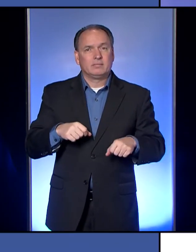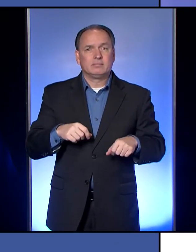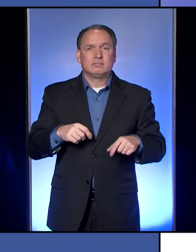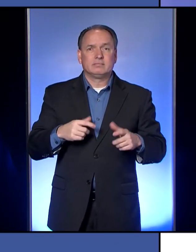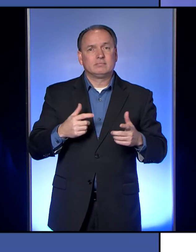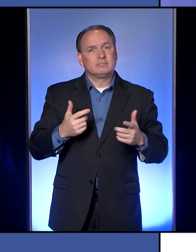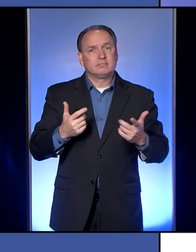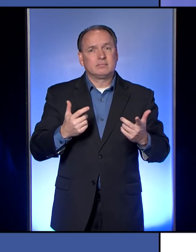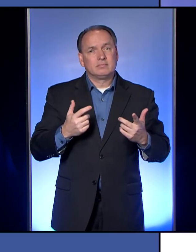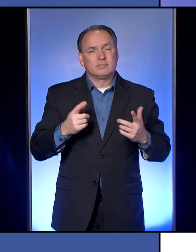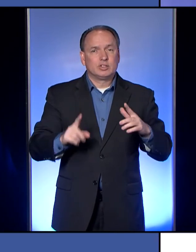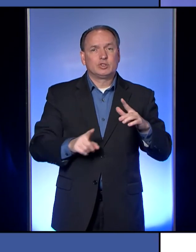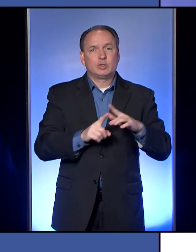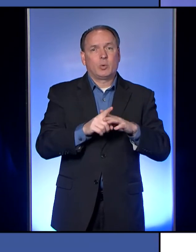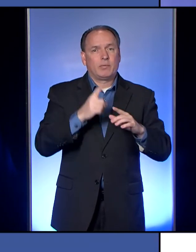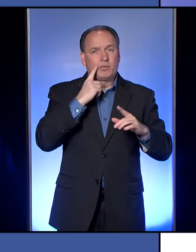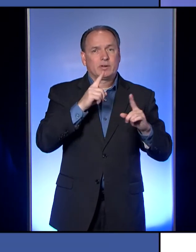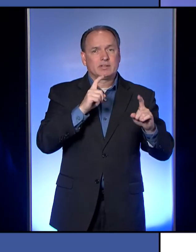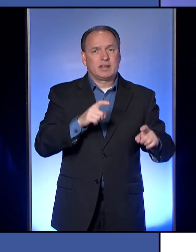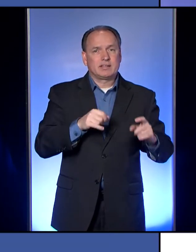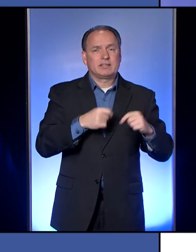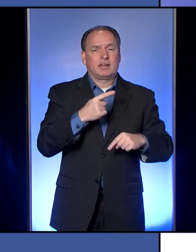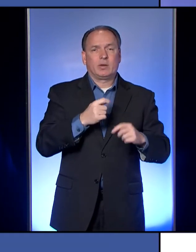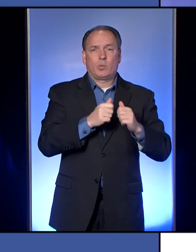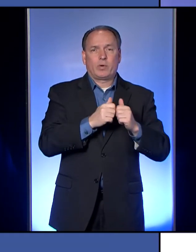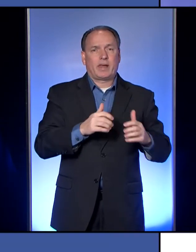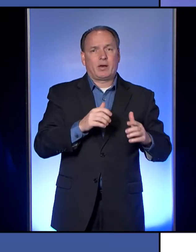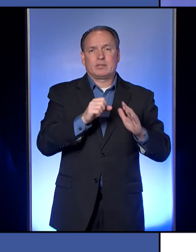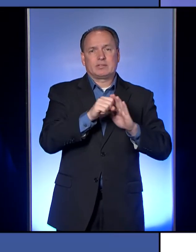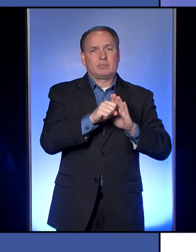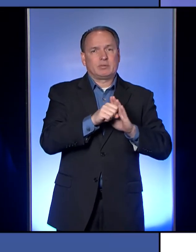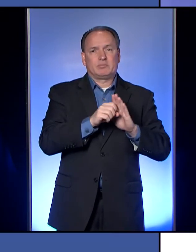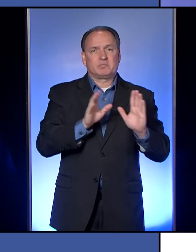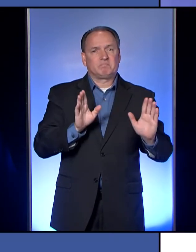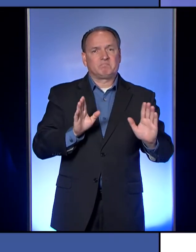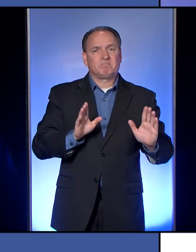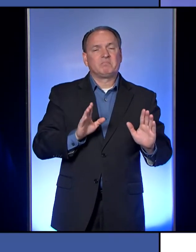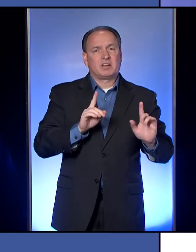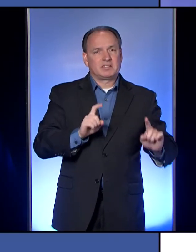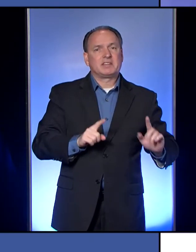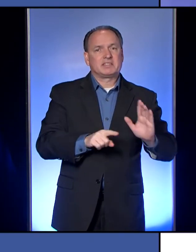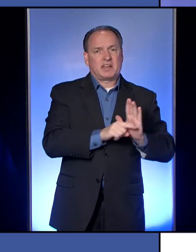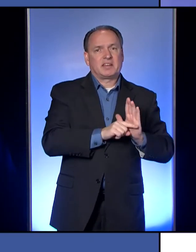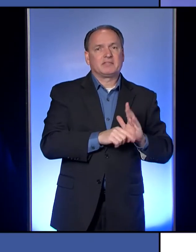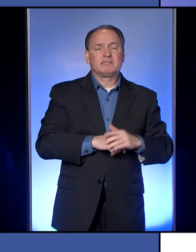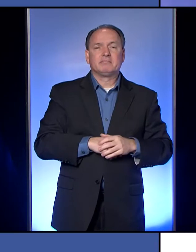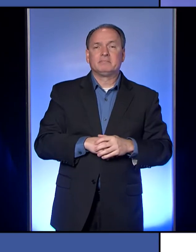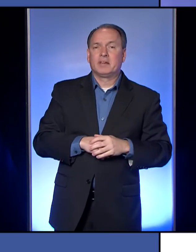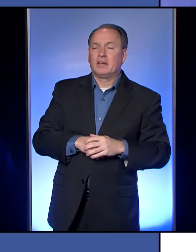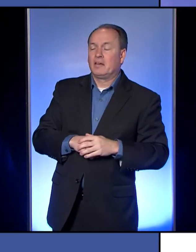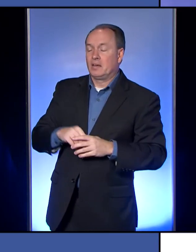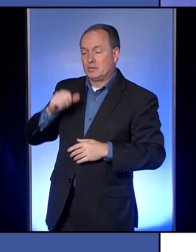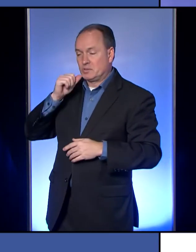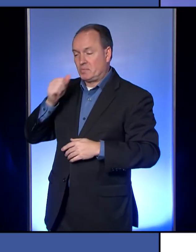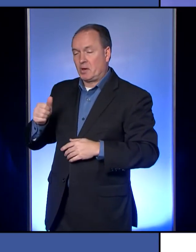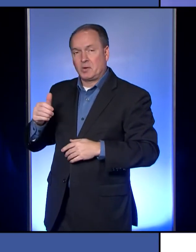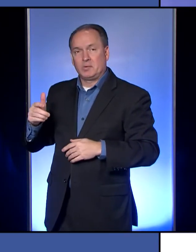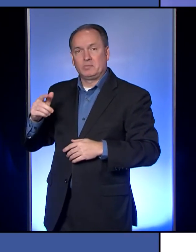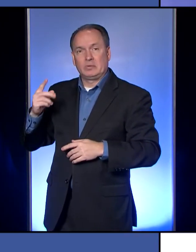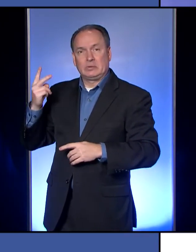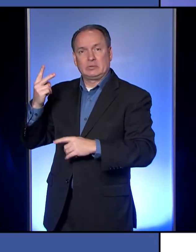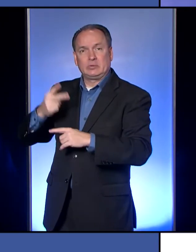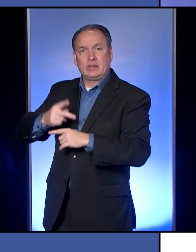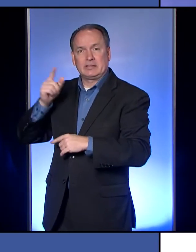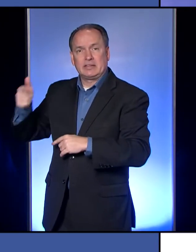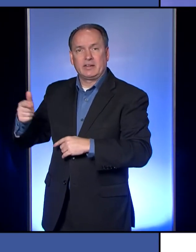and, um, I'm asymptomatic, right? And, and I would test negative and, and then maybe tomorrow or the next day I could